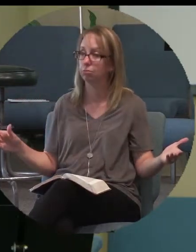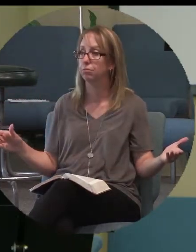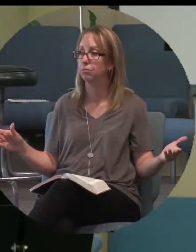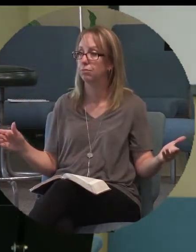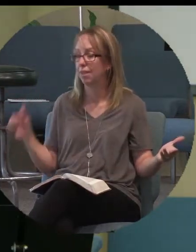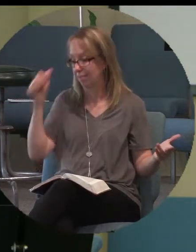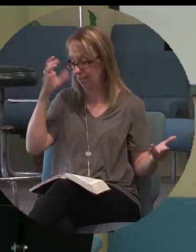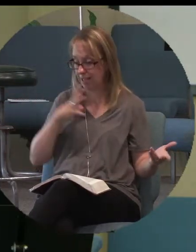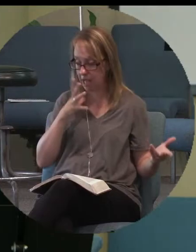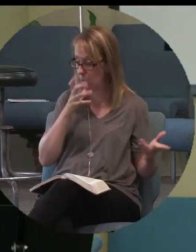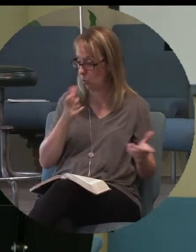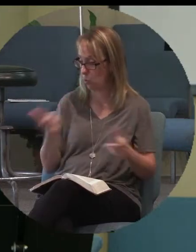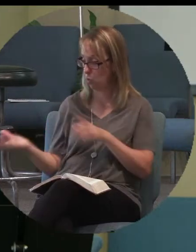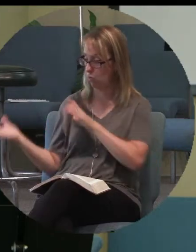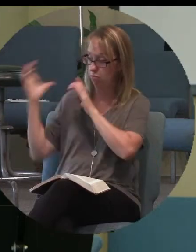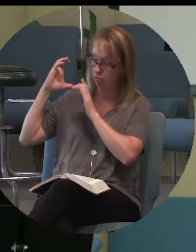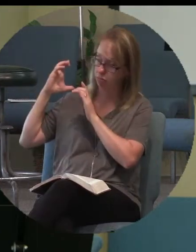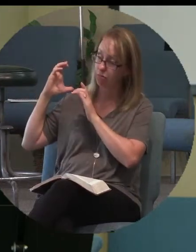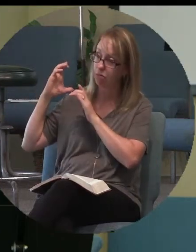was carrying the cross on his back.